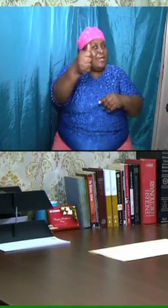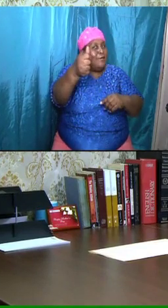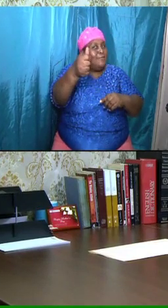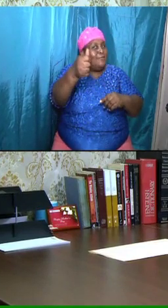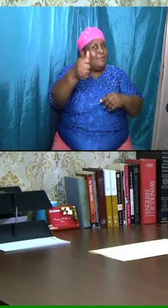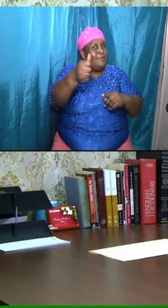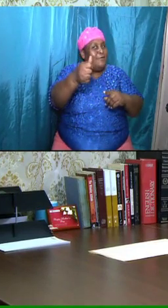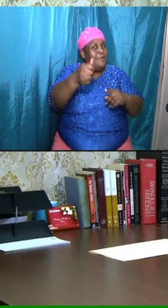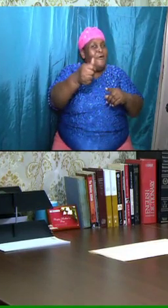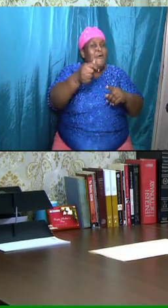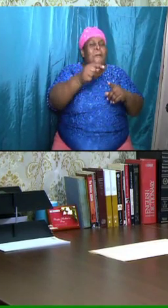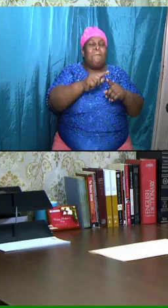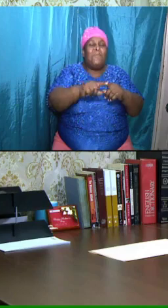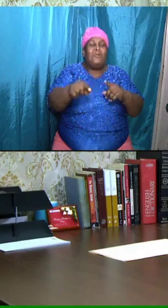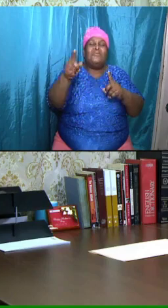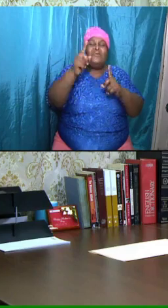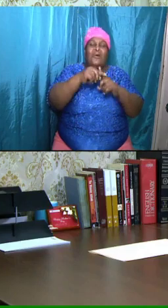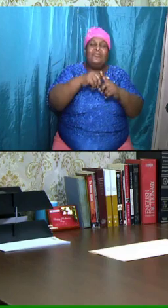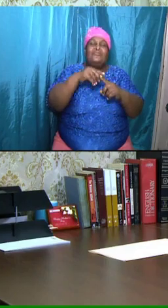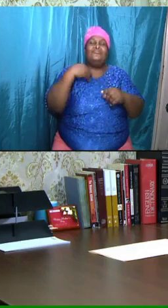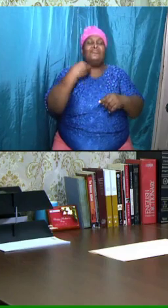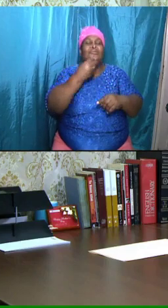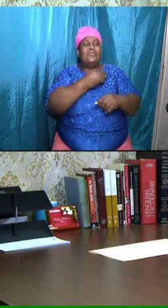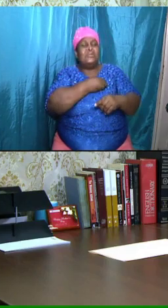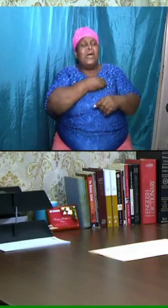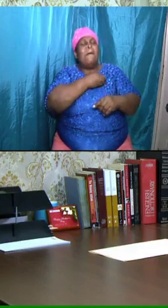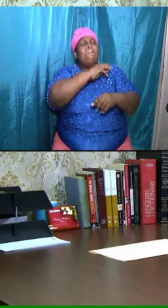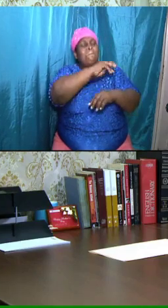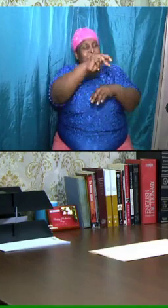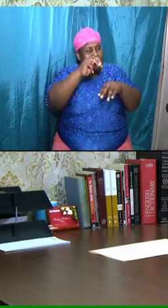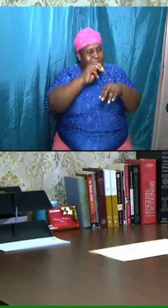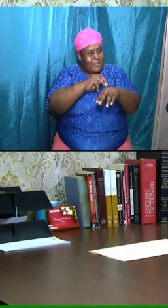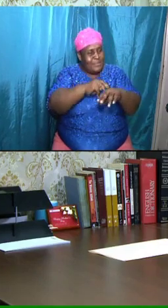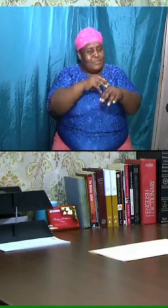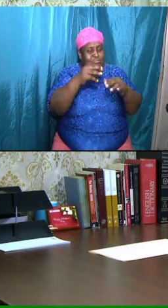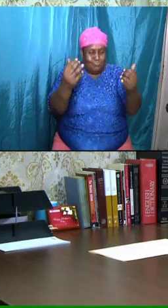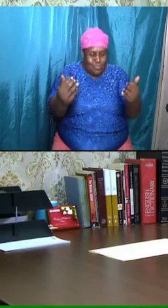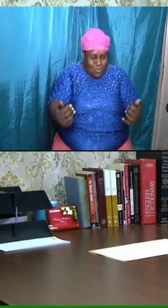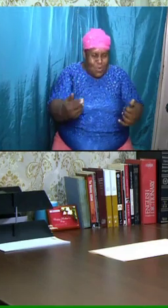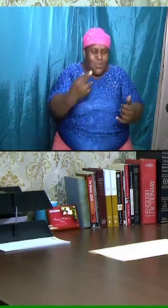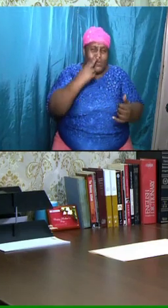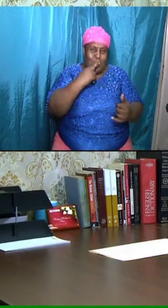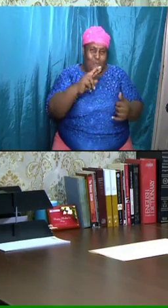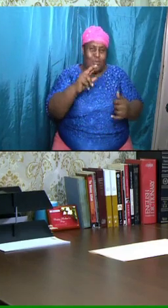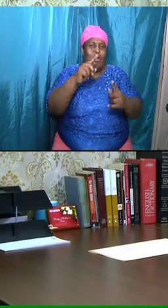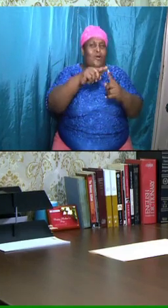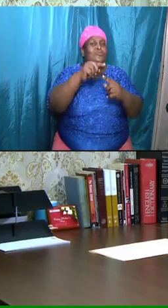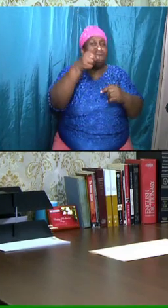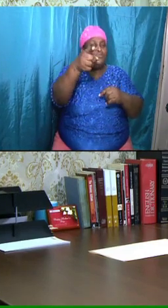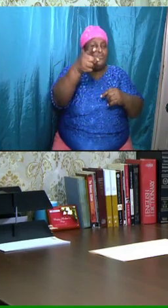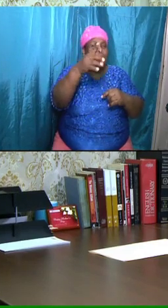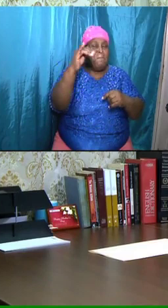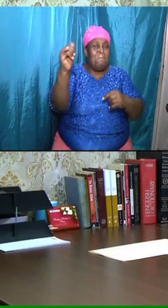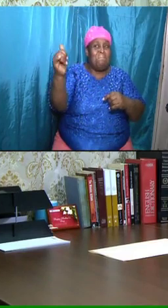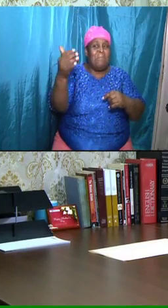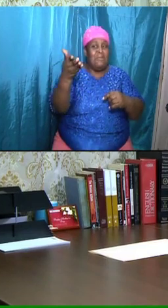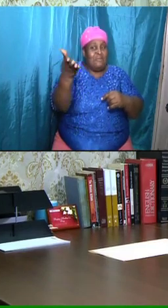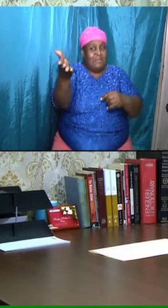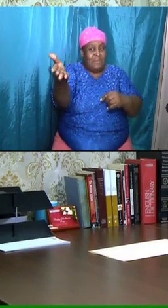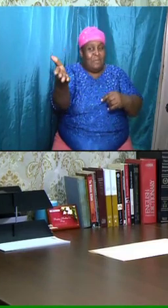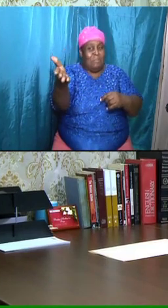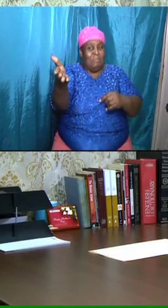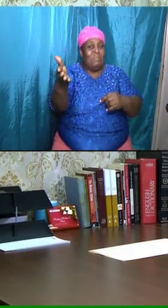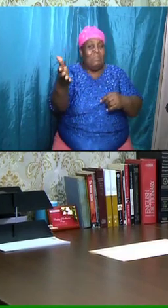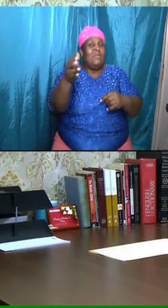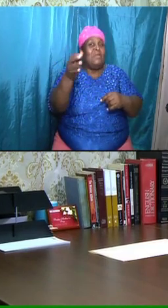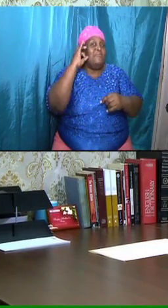unto us they did minister the things which are now reported unto you by them that have preached the